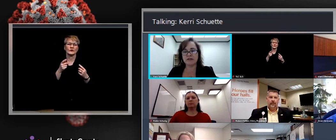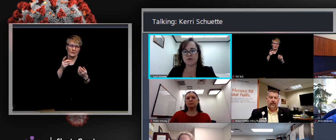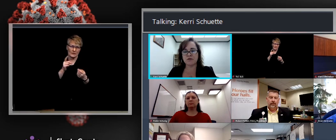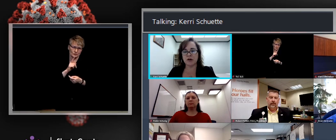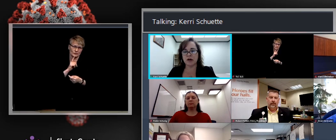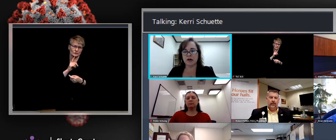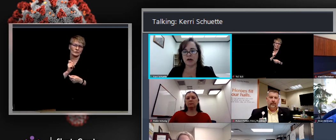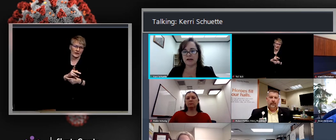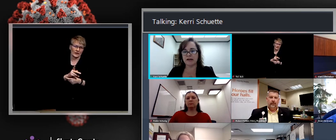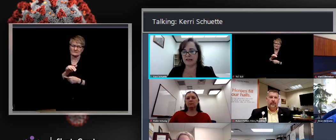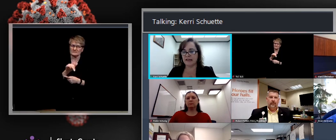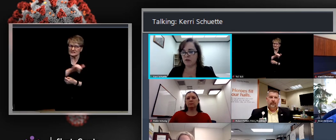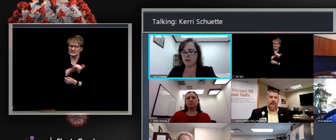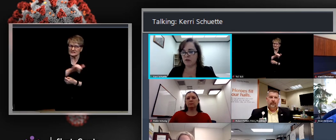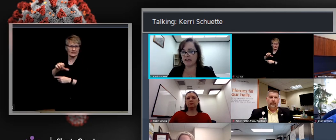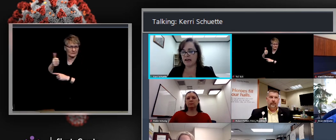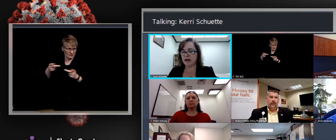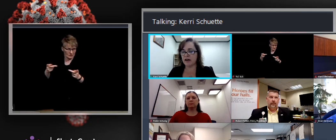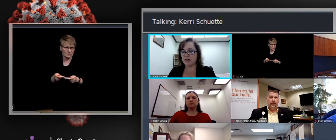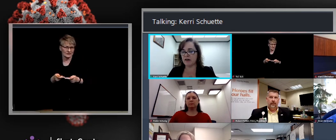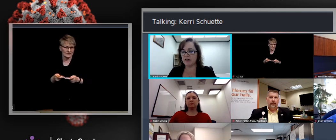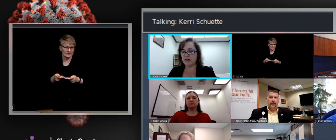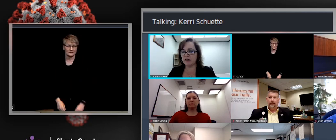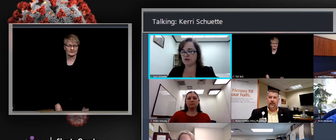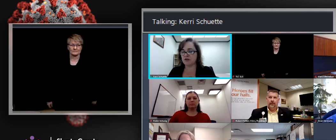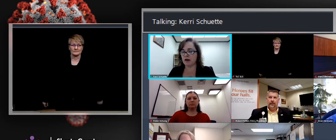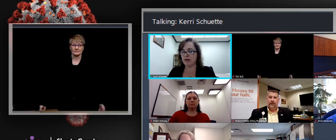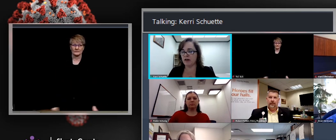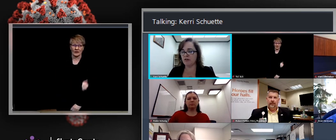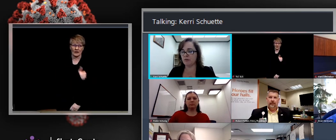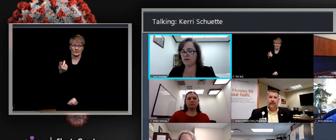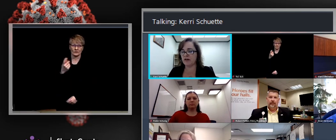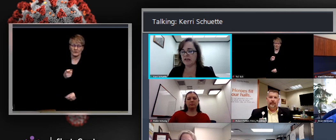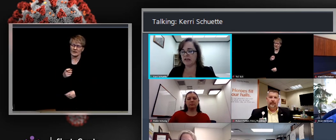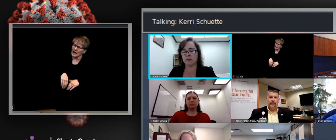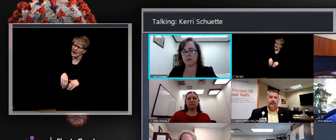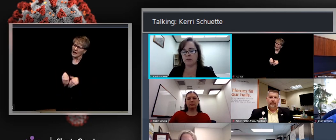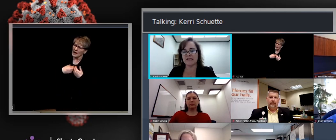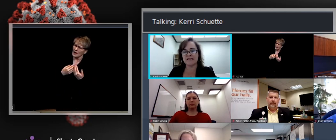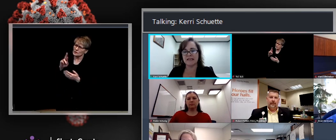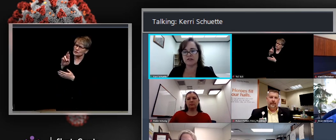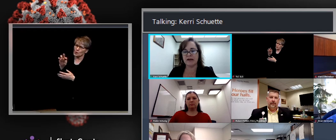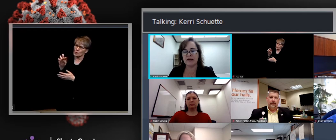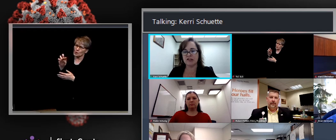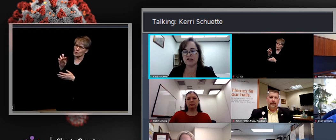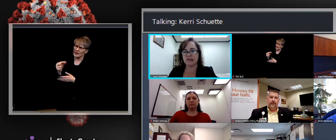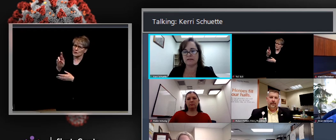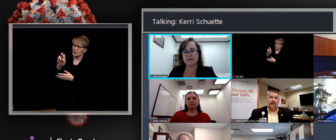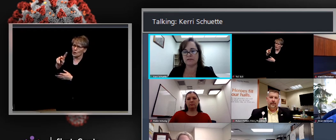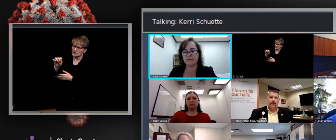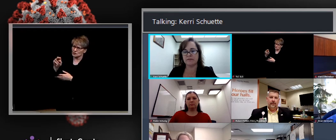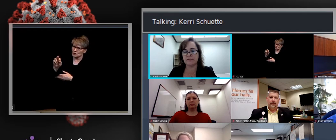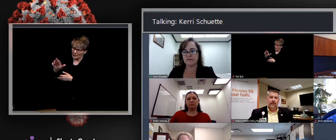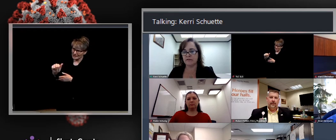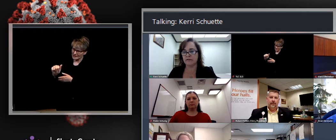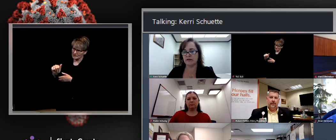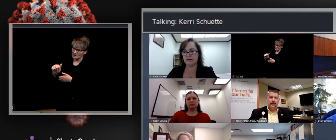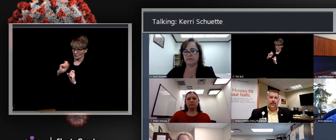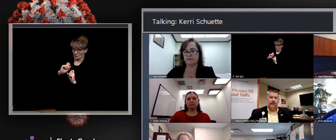Um, this one is for Glenn Hayward. How does Reading Rancheria Tribal Health provide informed consent to patients?